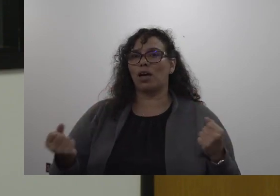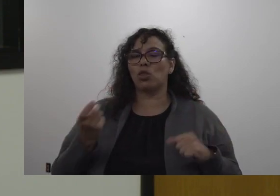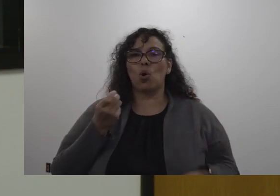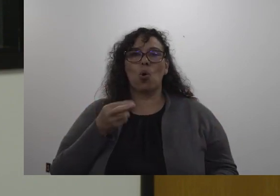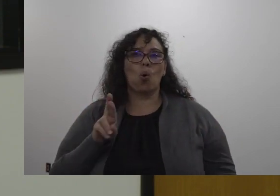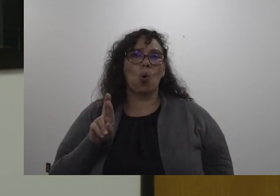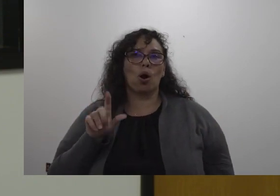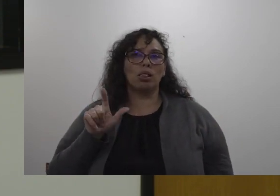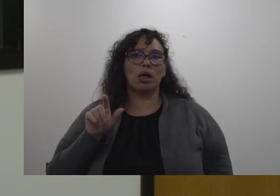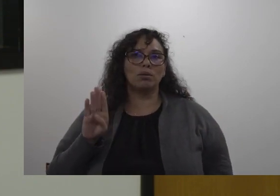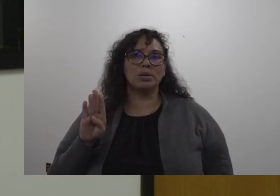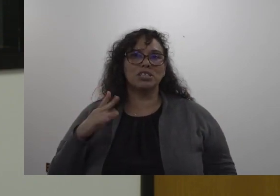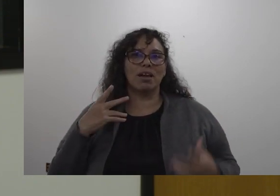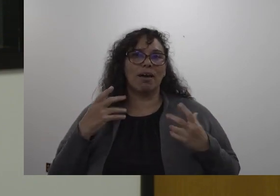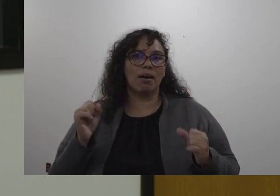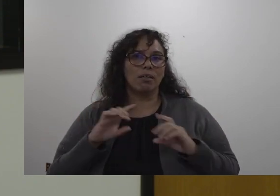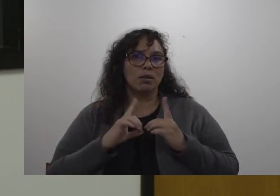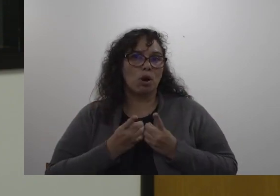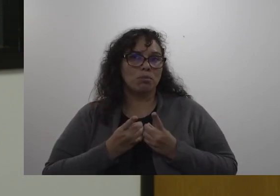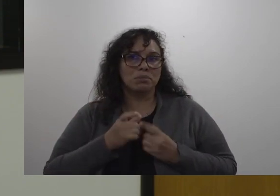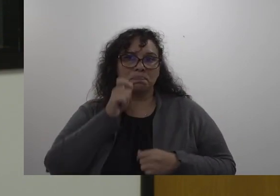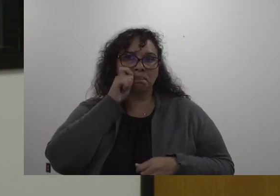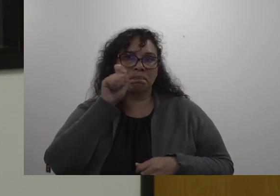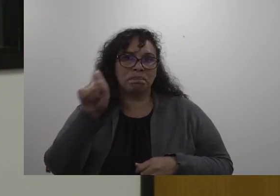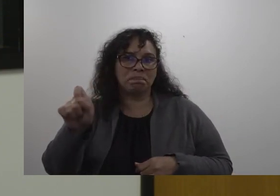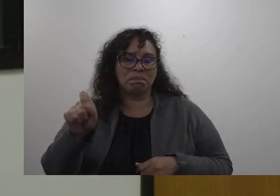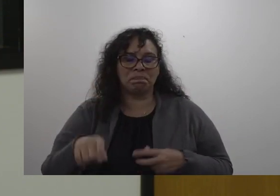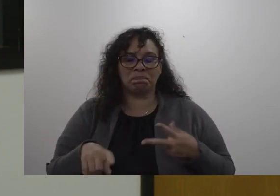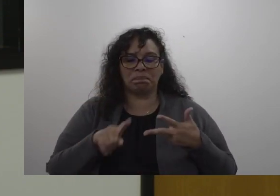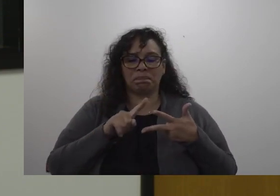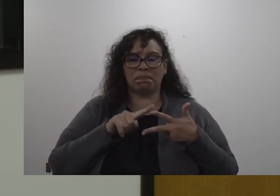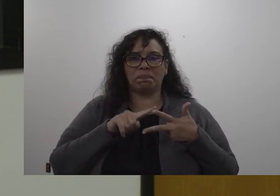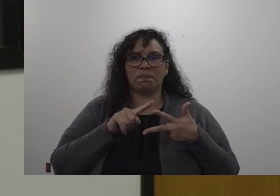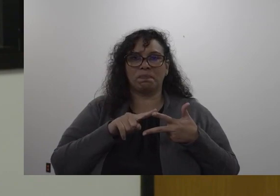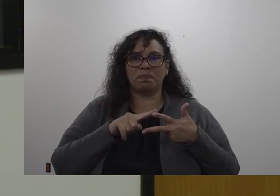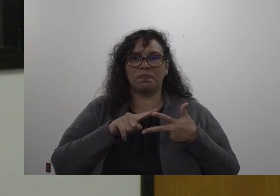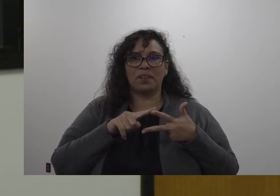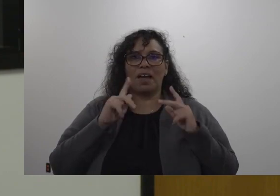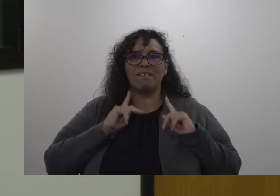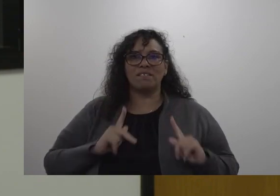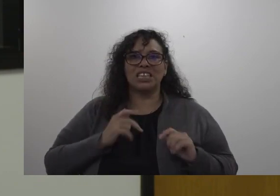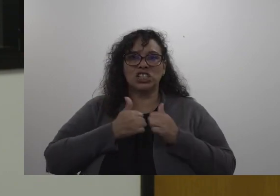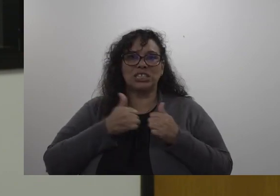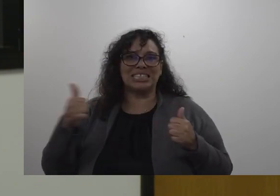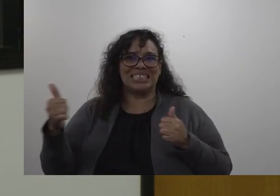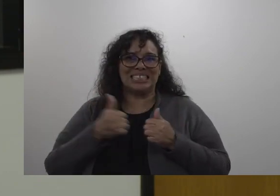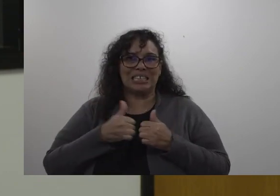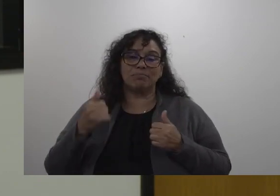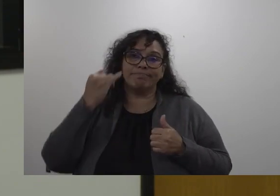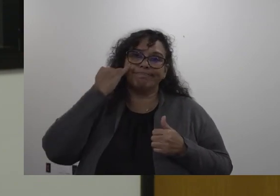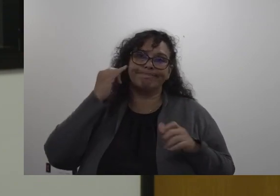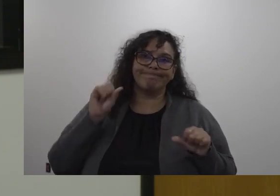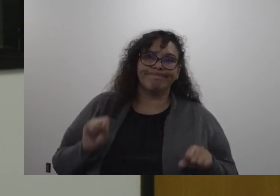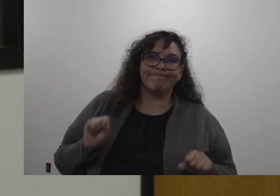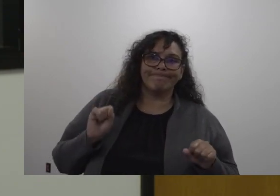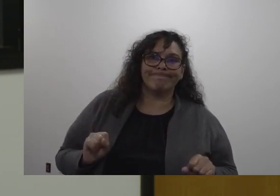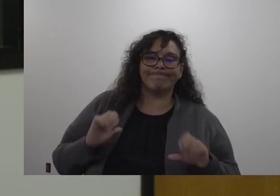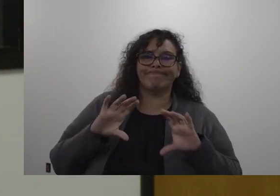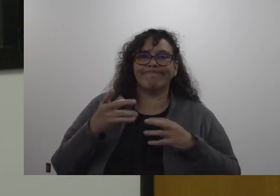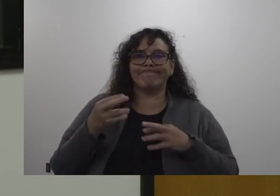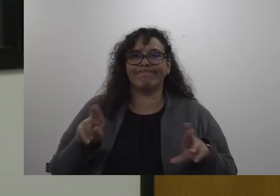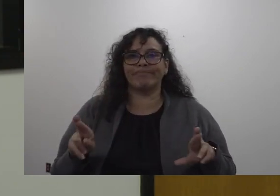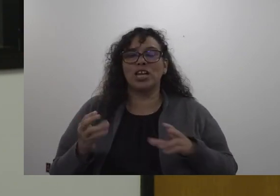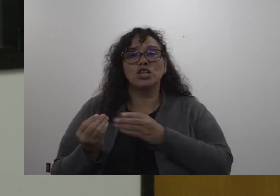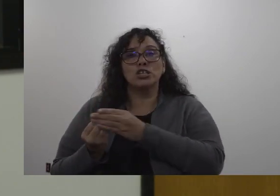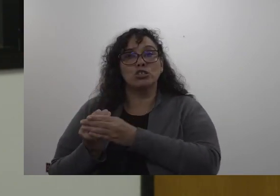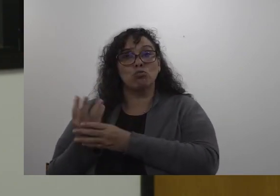Beach Health Department the second was physical distancing to the extent possible in each classroom in the spring our